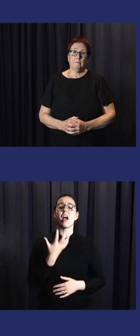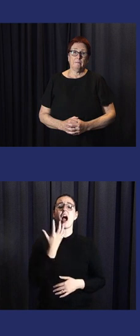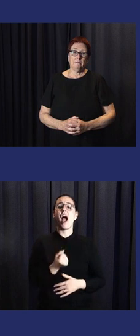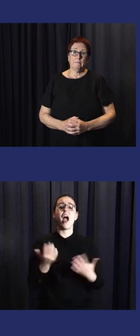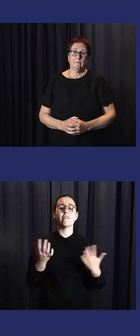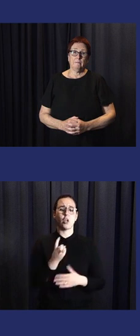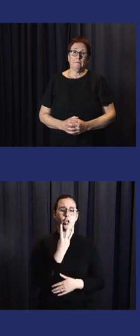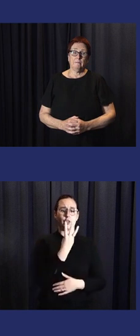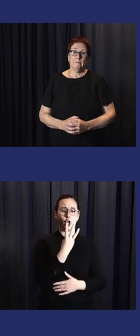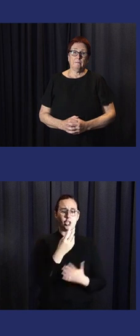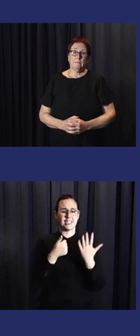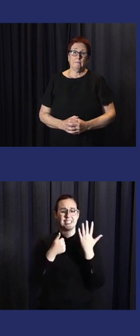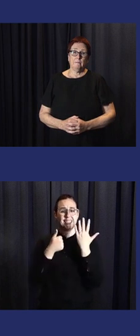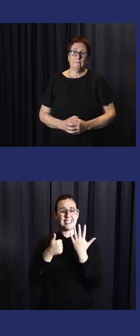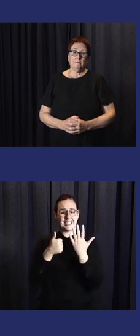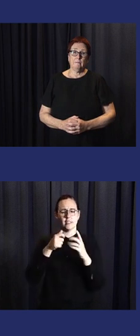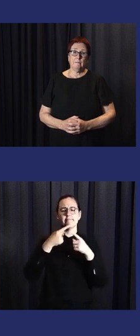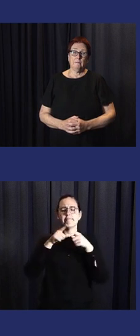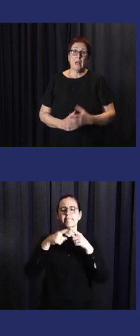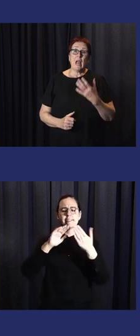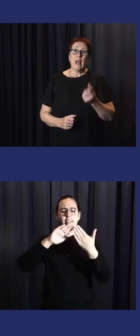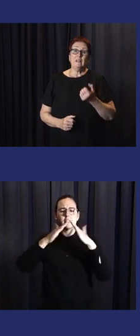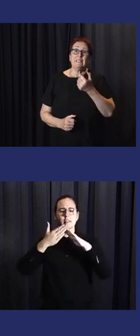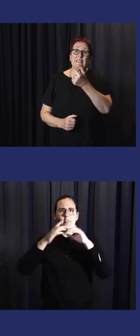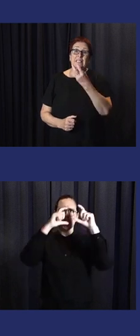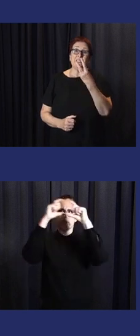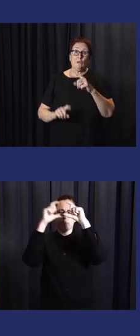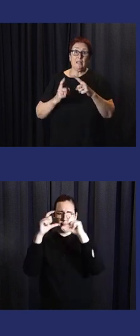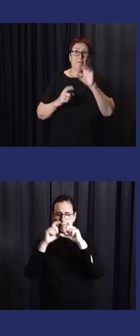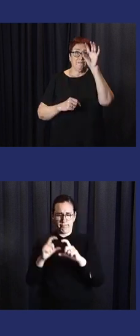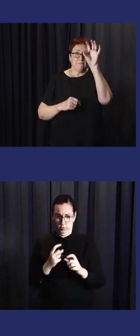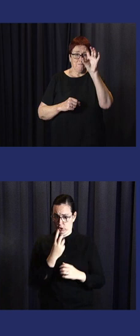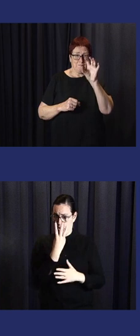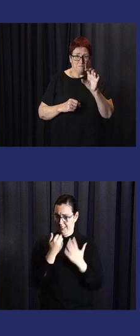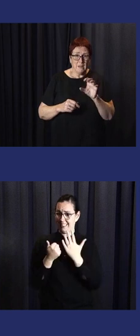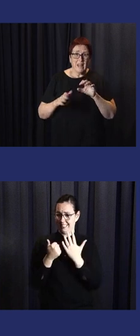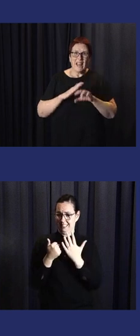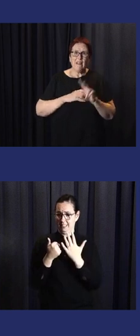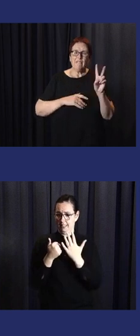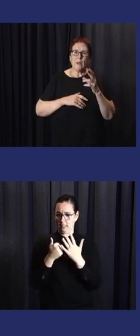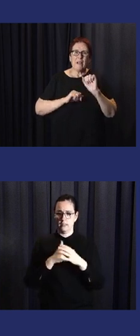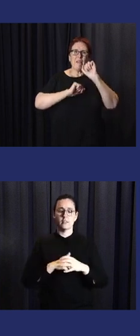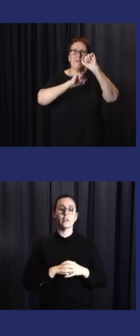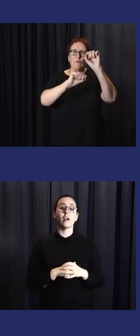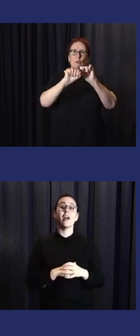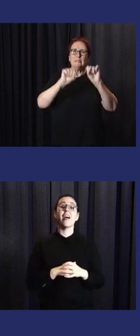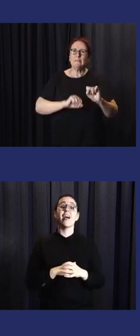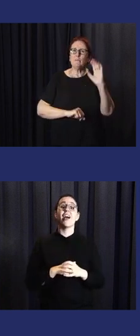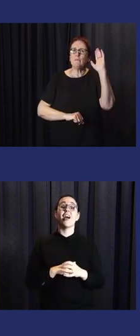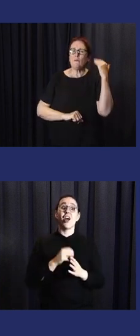it does not mean that all the 63